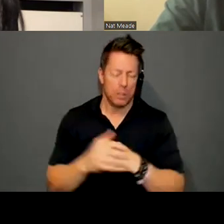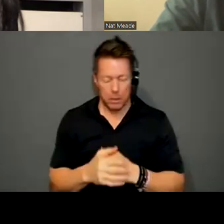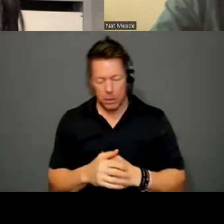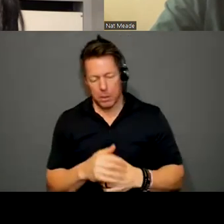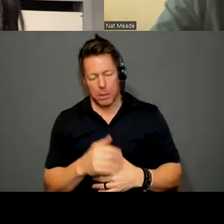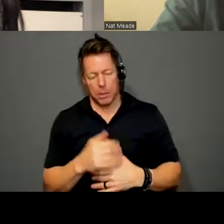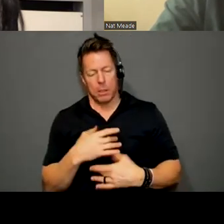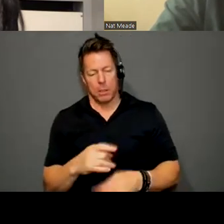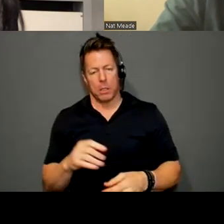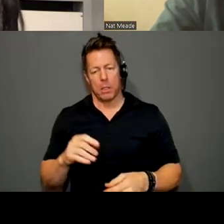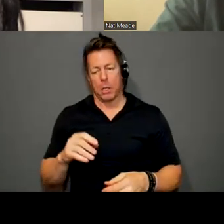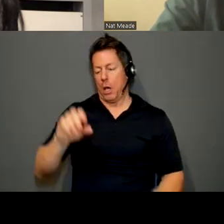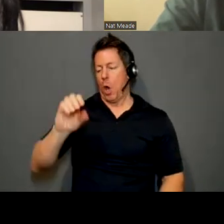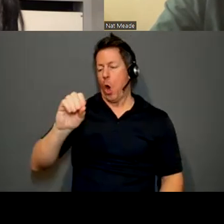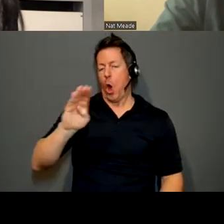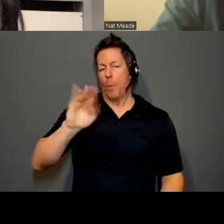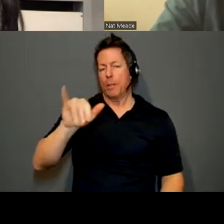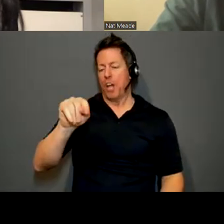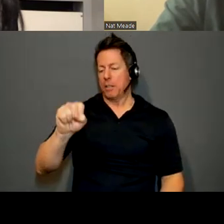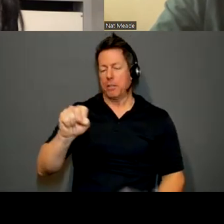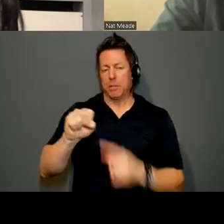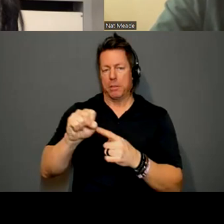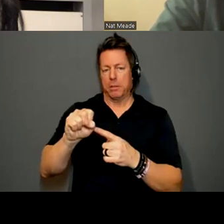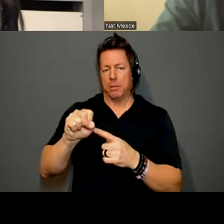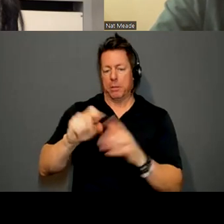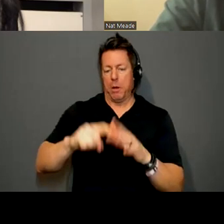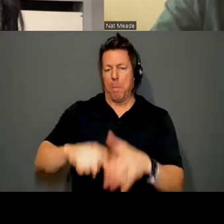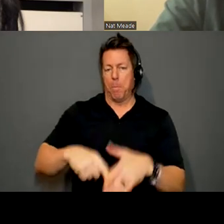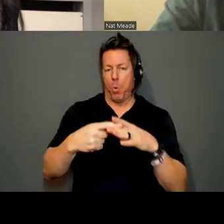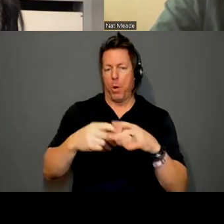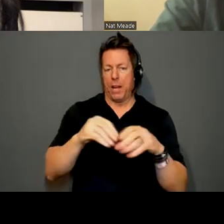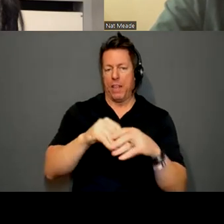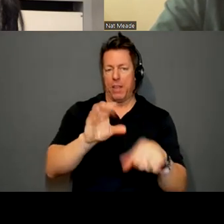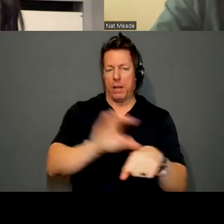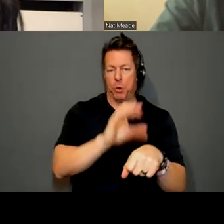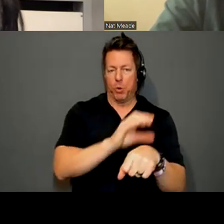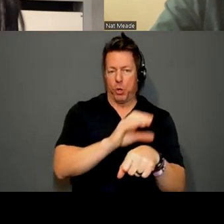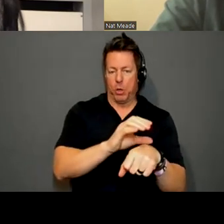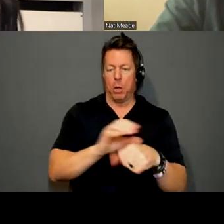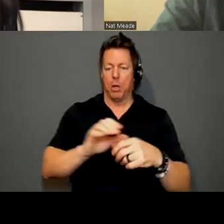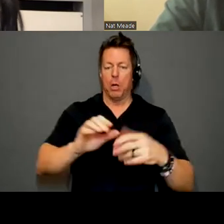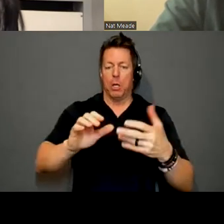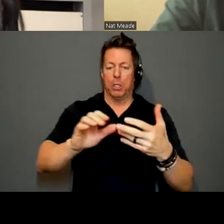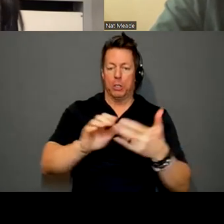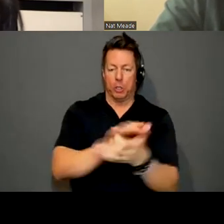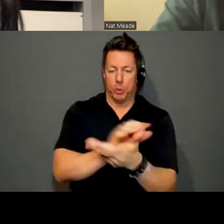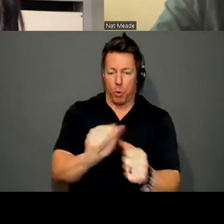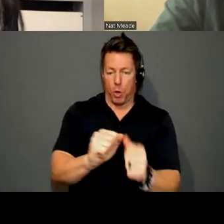objects being born in the computer, destroyed, remade by hand,